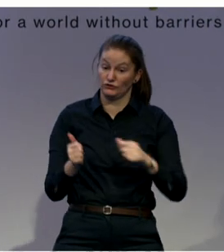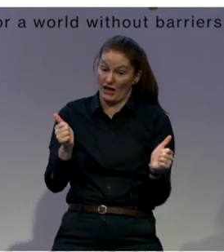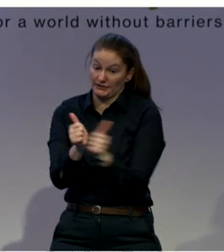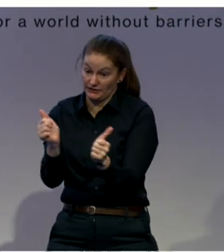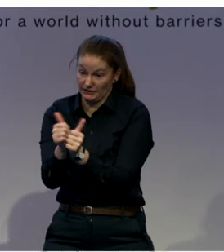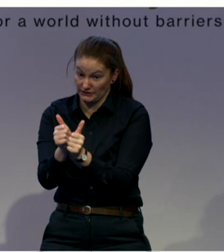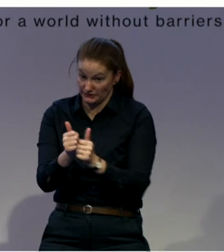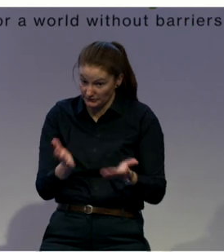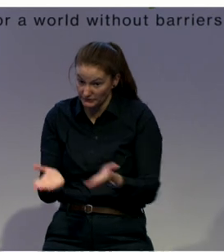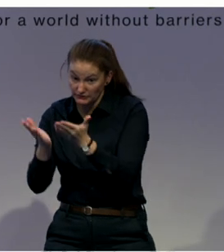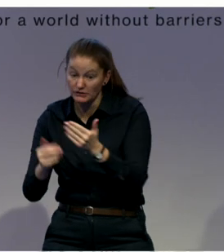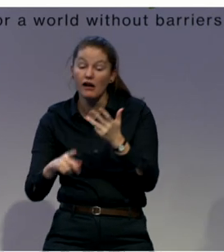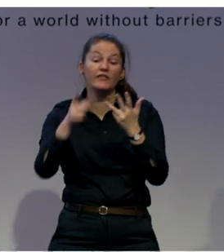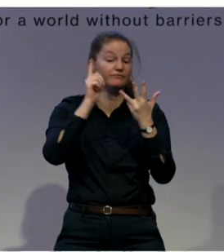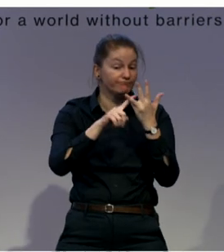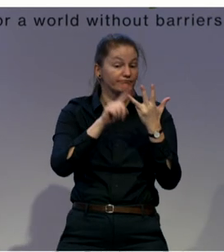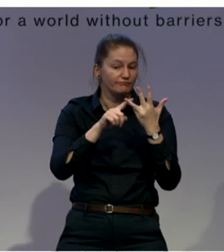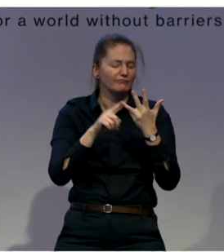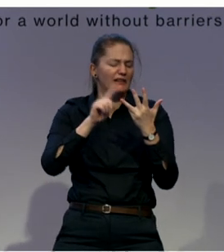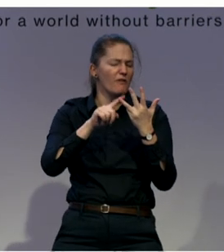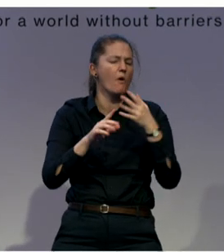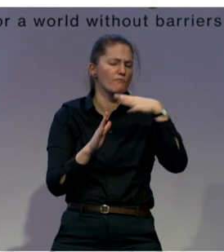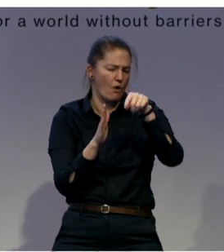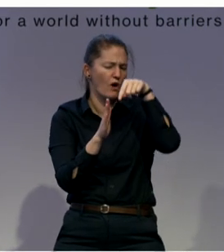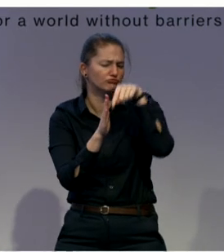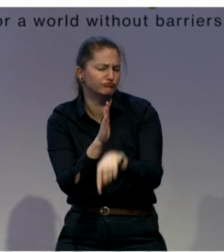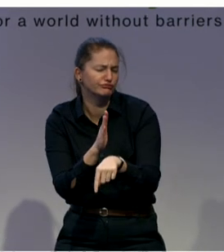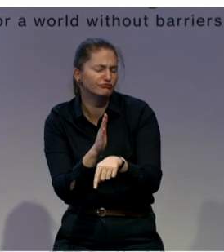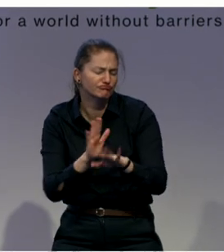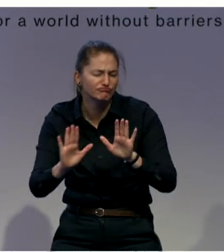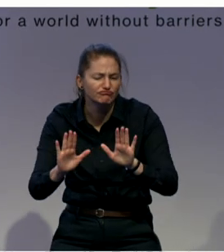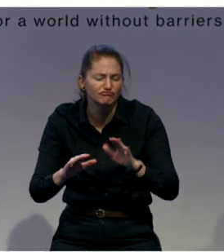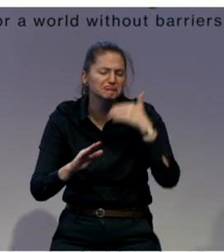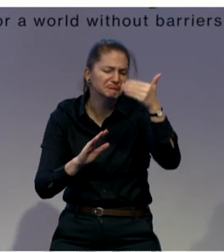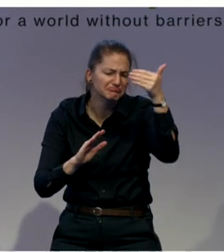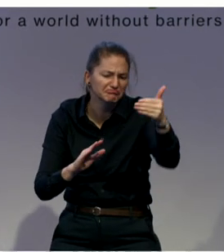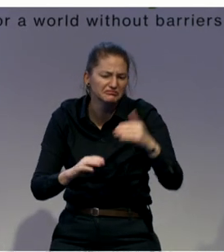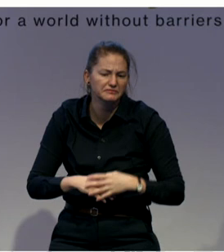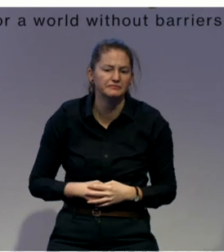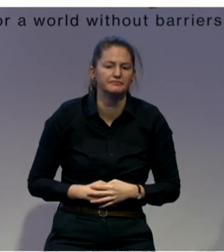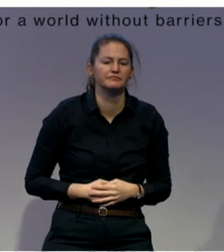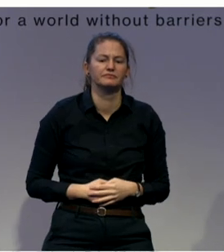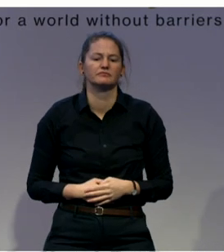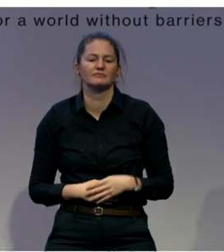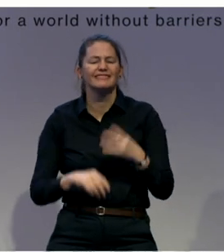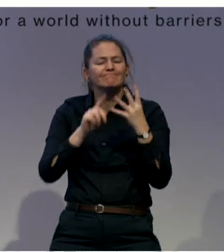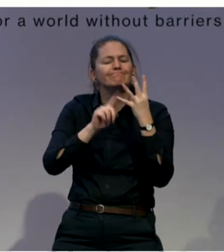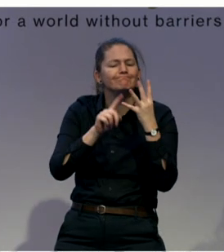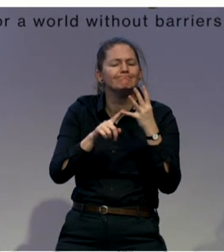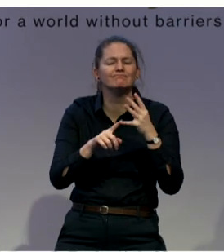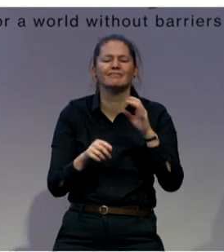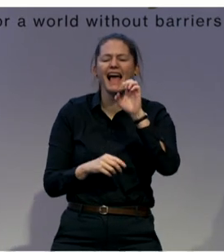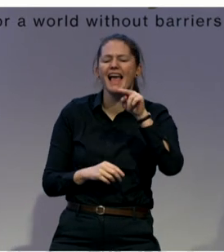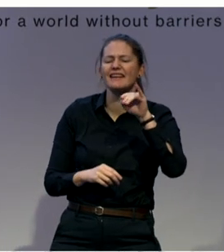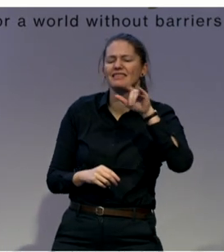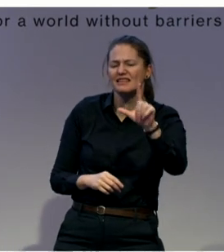And lastly, as an introduction about annual, I would like to invite you all to come to the annual Freedom Drive in Brussels from